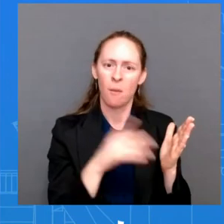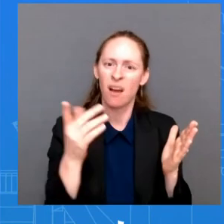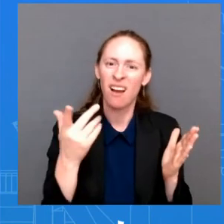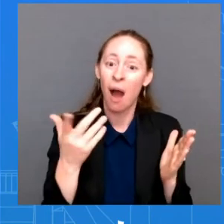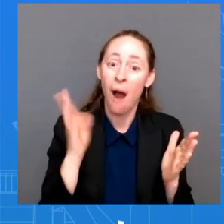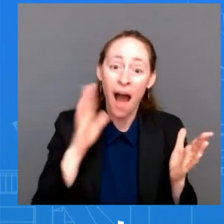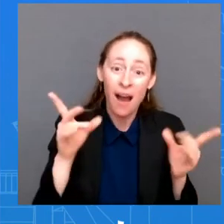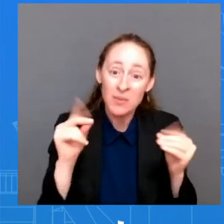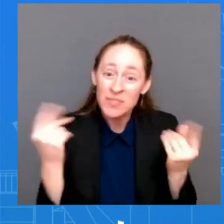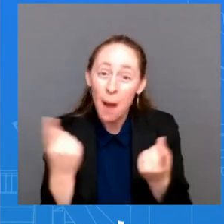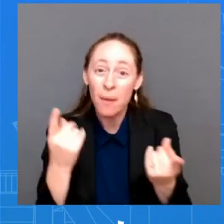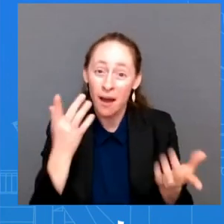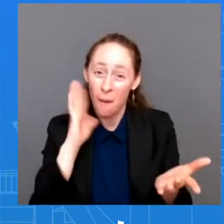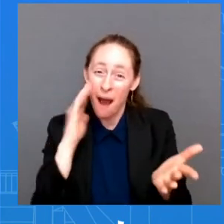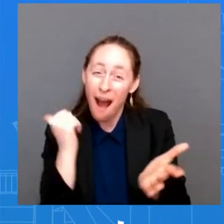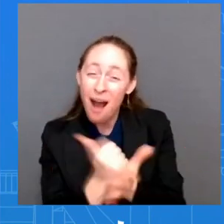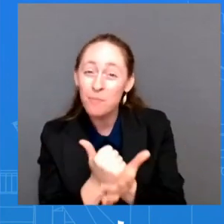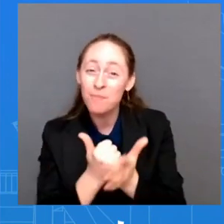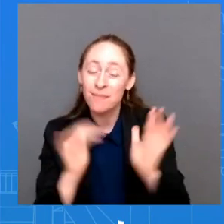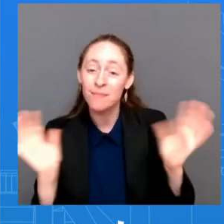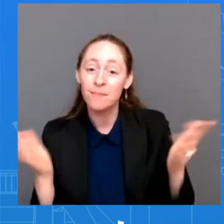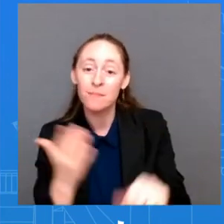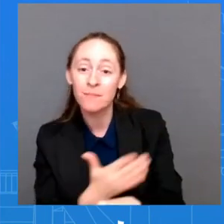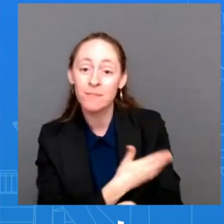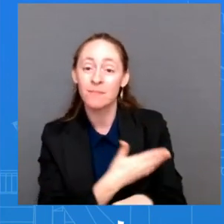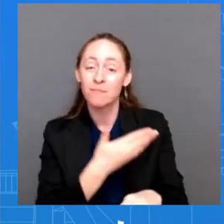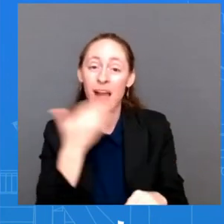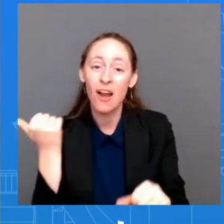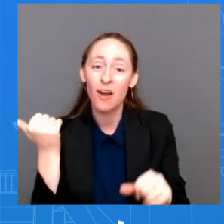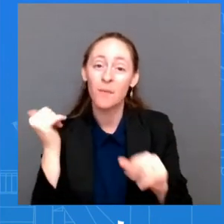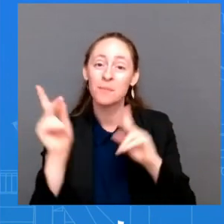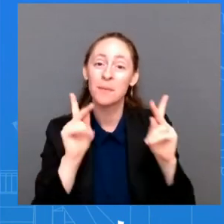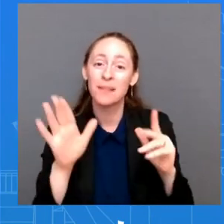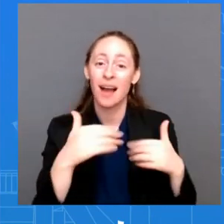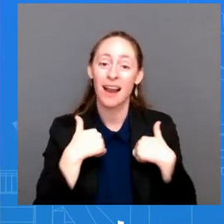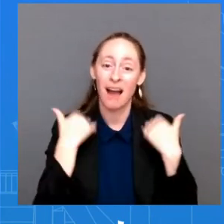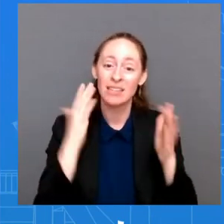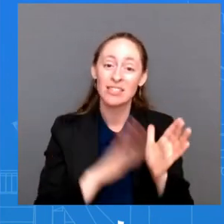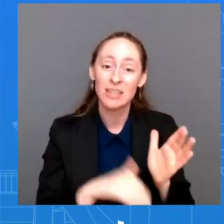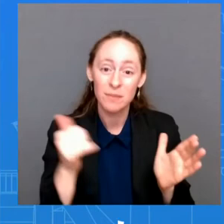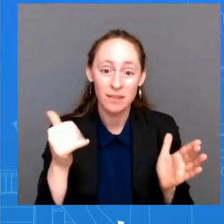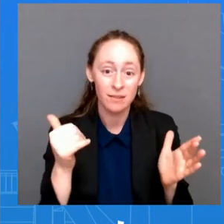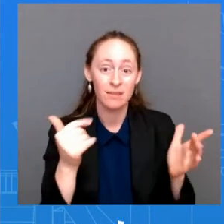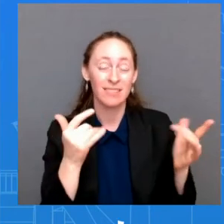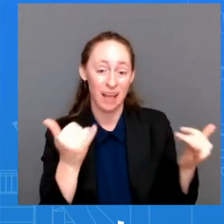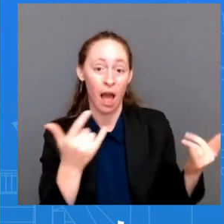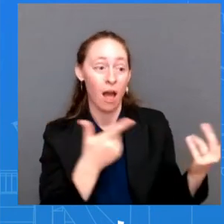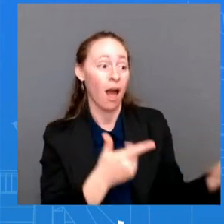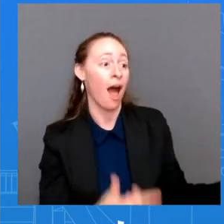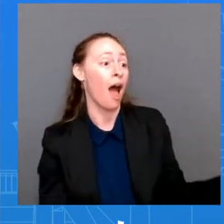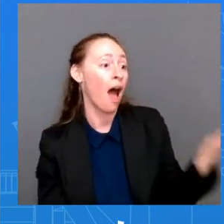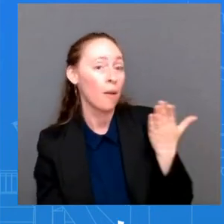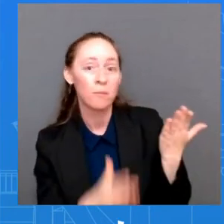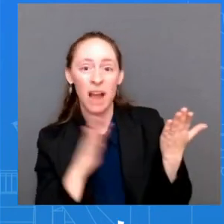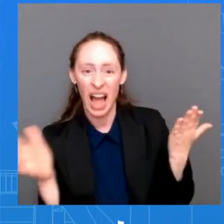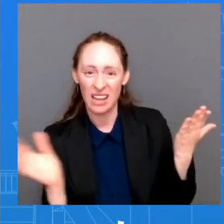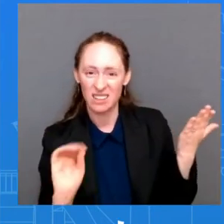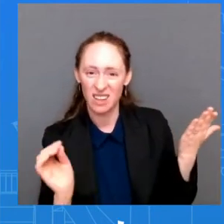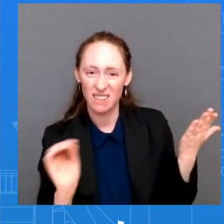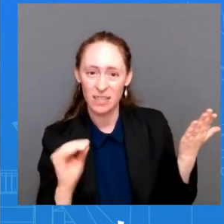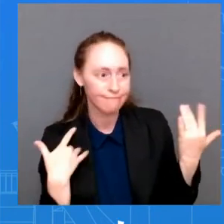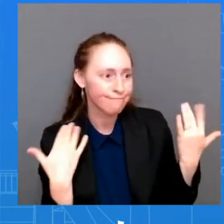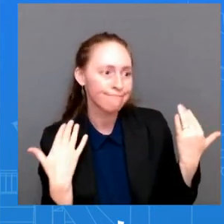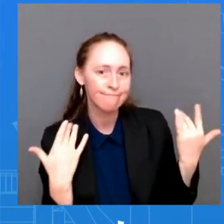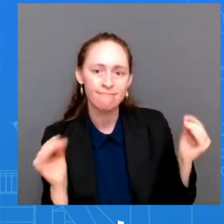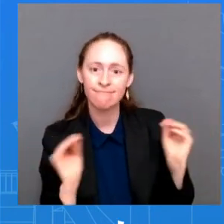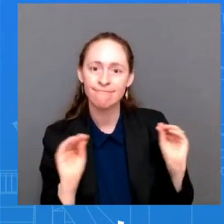cost uh when you know when they have offered really nothing to do that what they have offered is to increase taxes